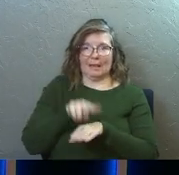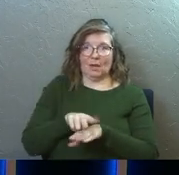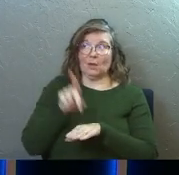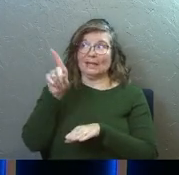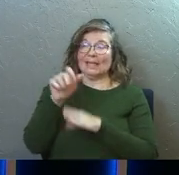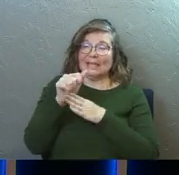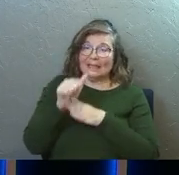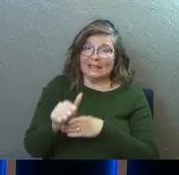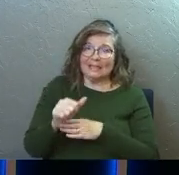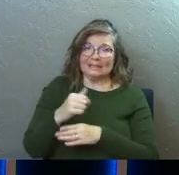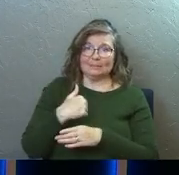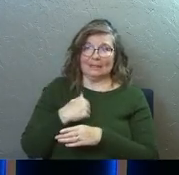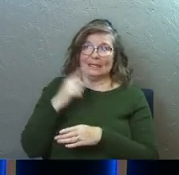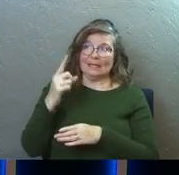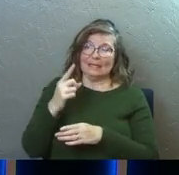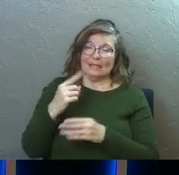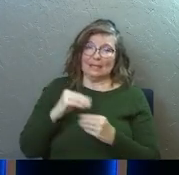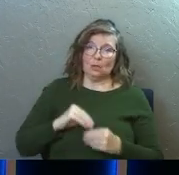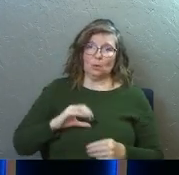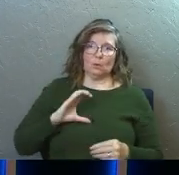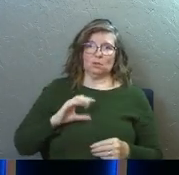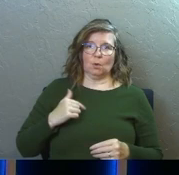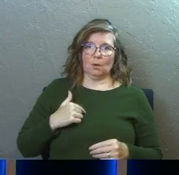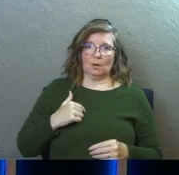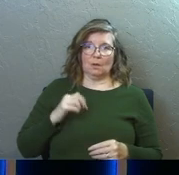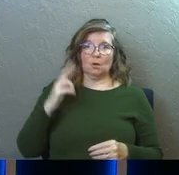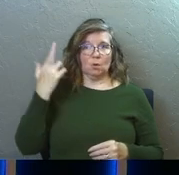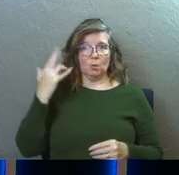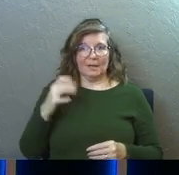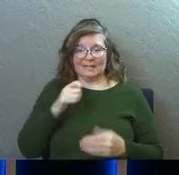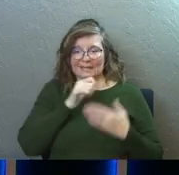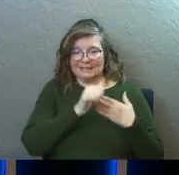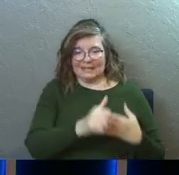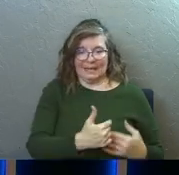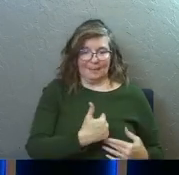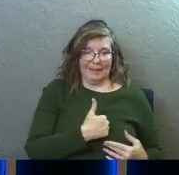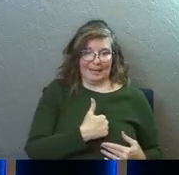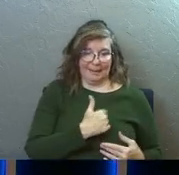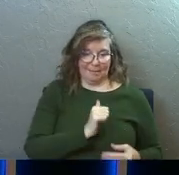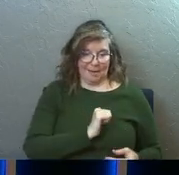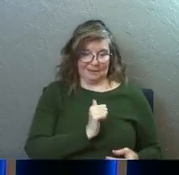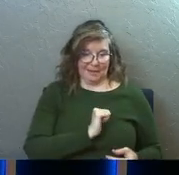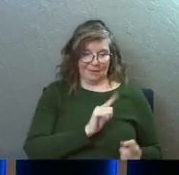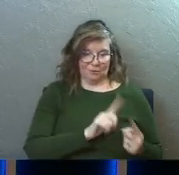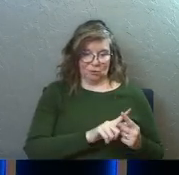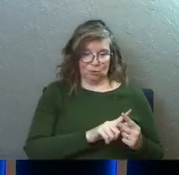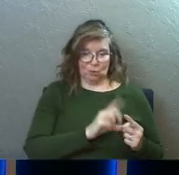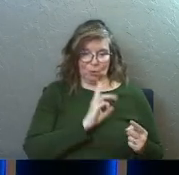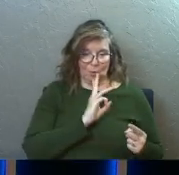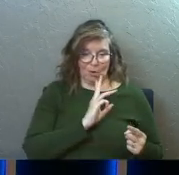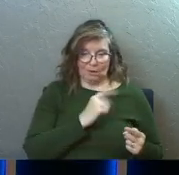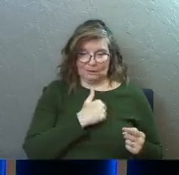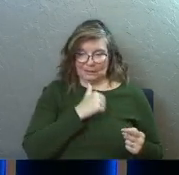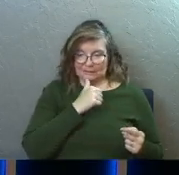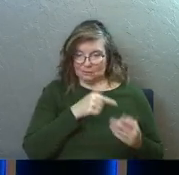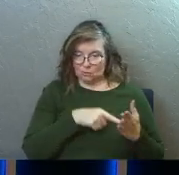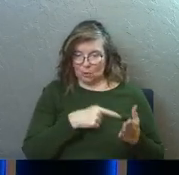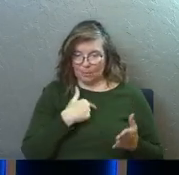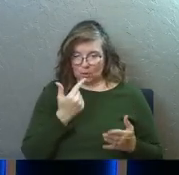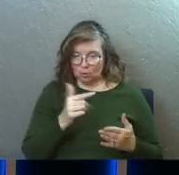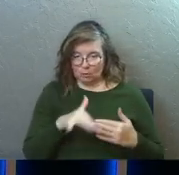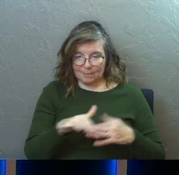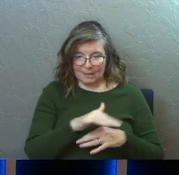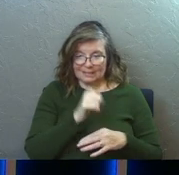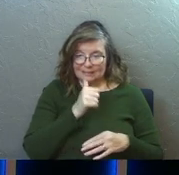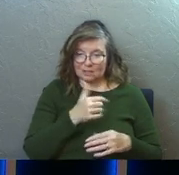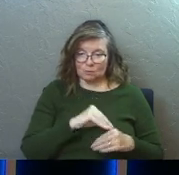He restores me. Ricky doesn't lead Ricky to green pastures to lie down. Ricky doesn't lead Ricky besides still waters. Ricky does not restore his own